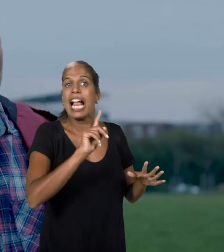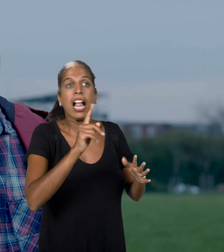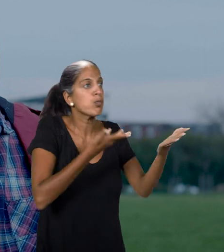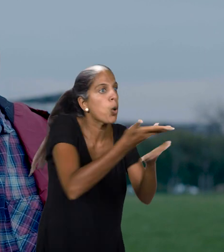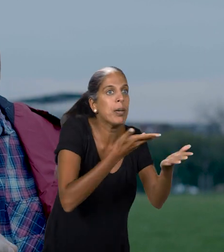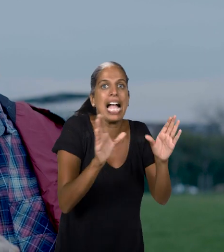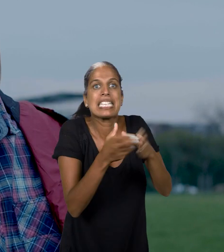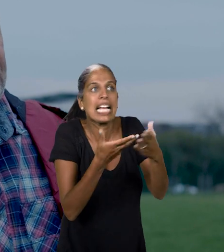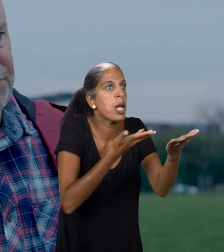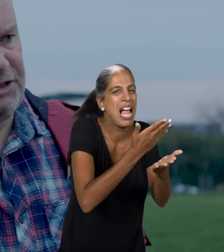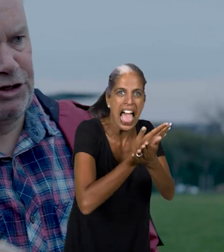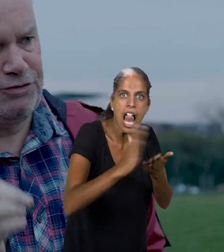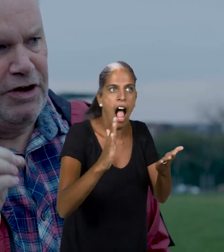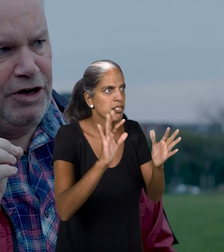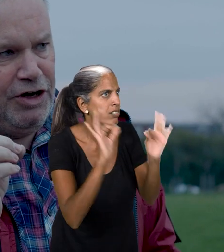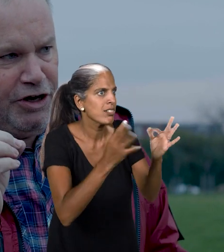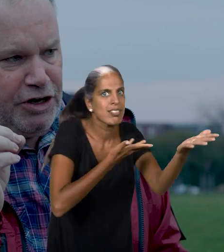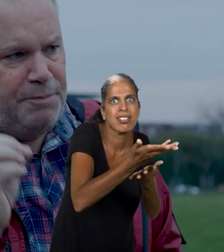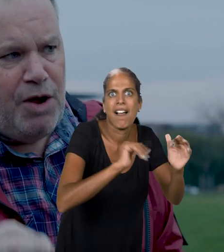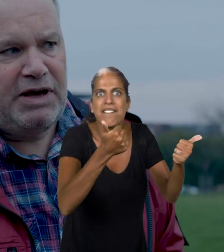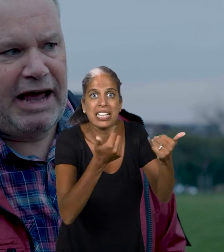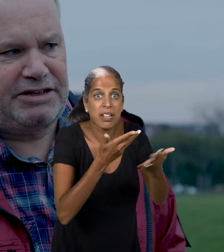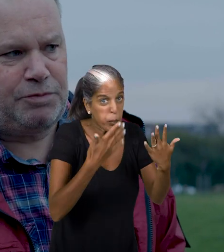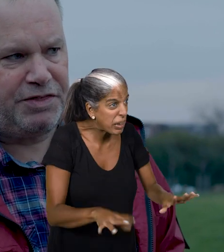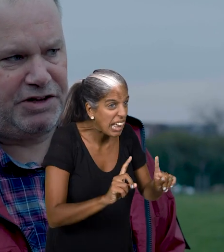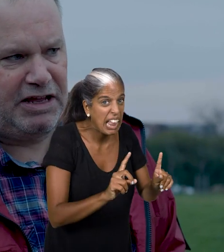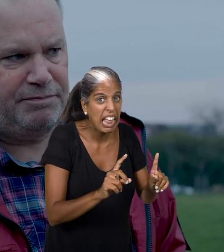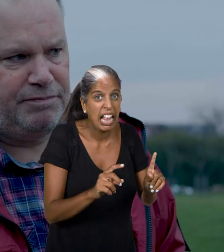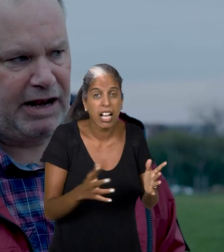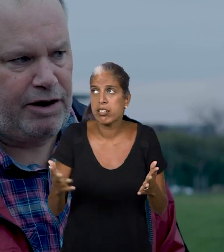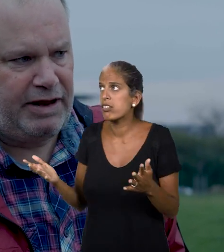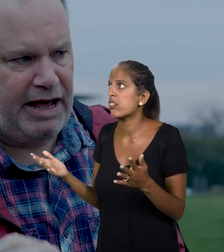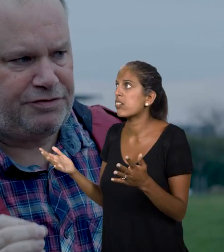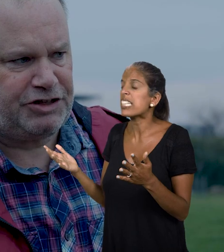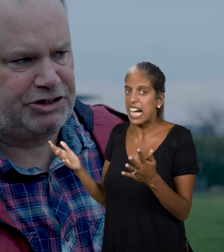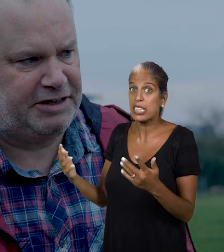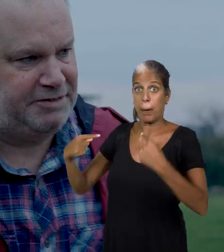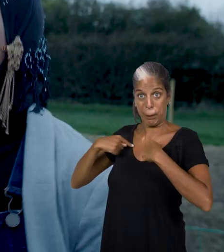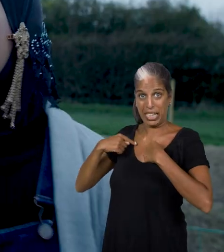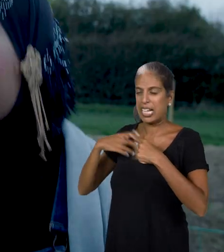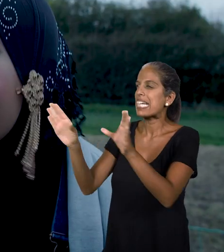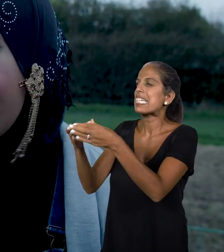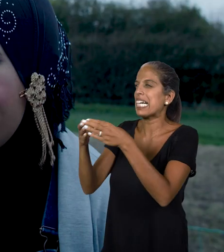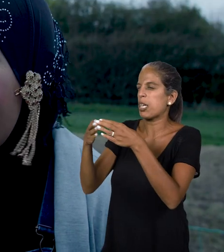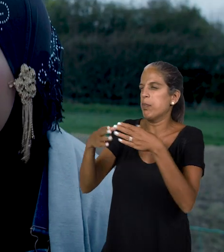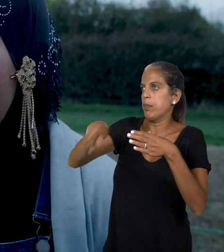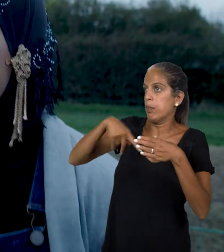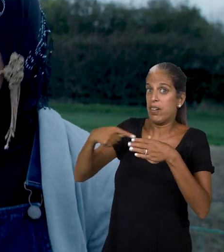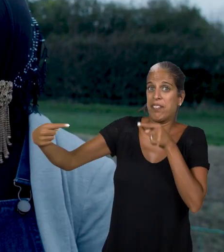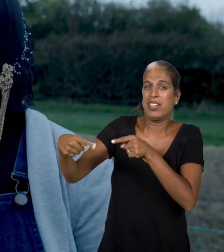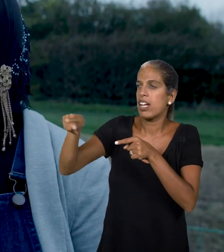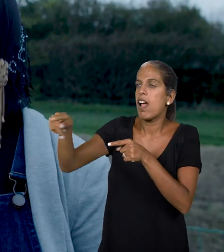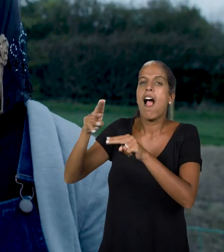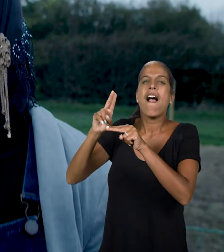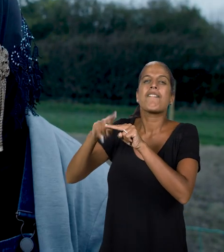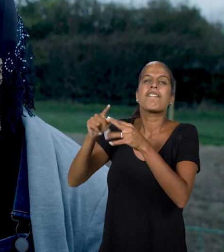tell me a situation in which you've communicated with a team clearly and efficiently? It was me and the team against